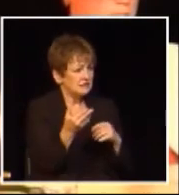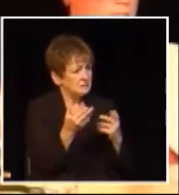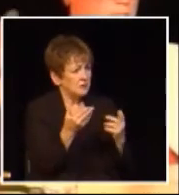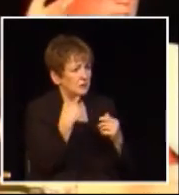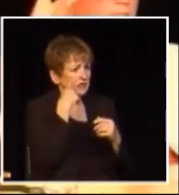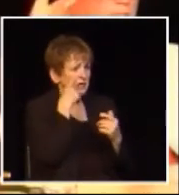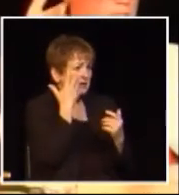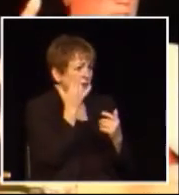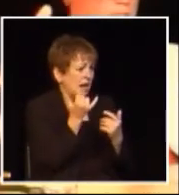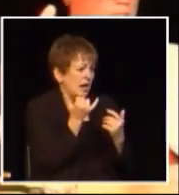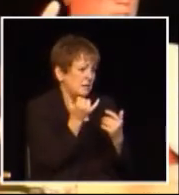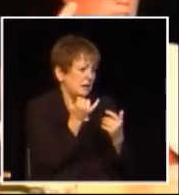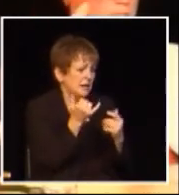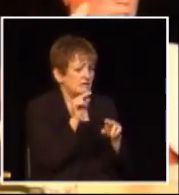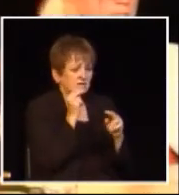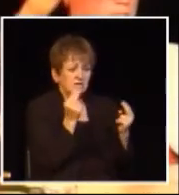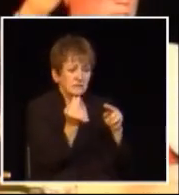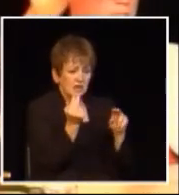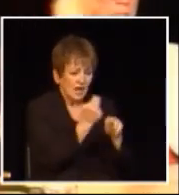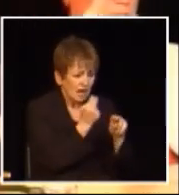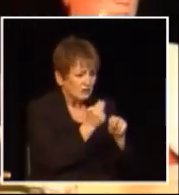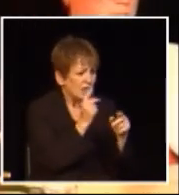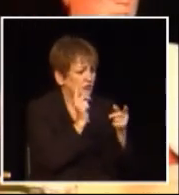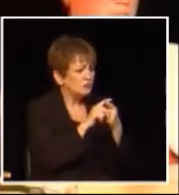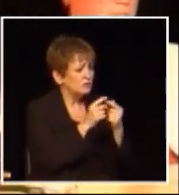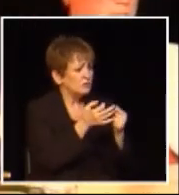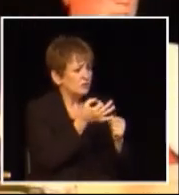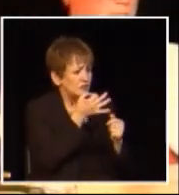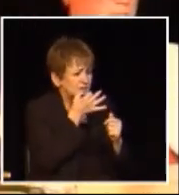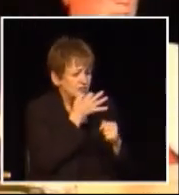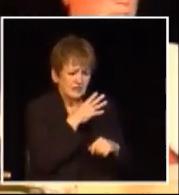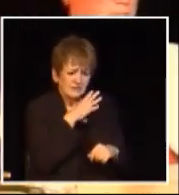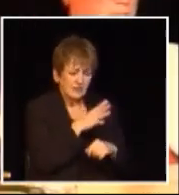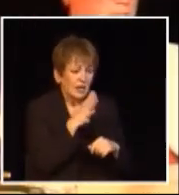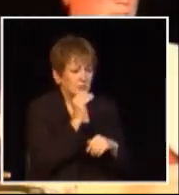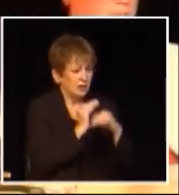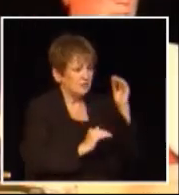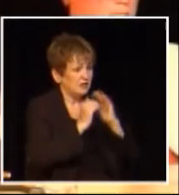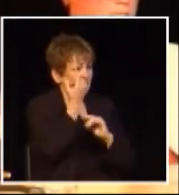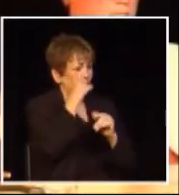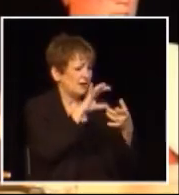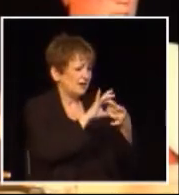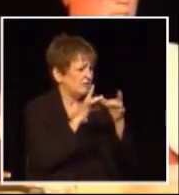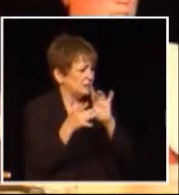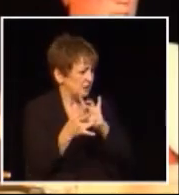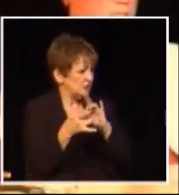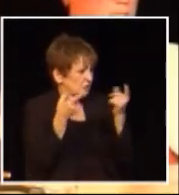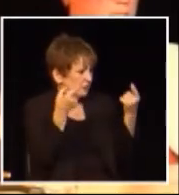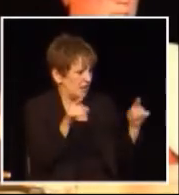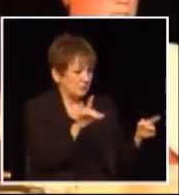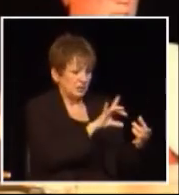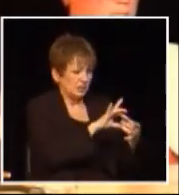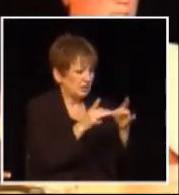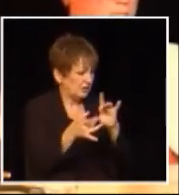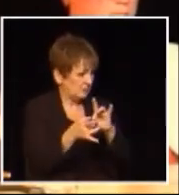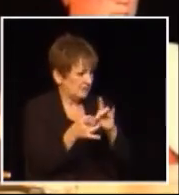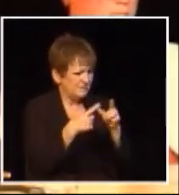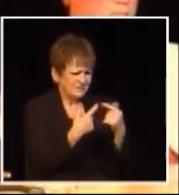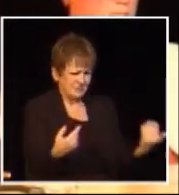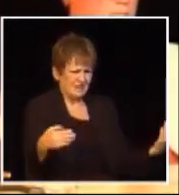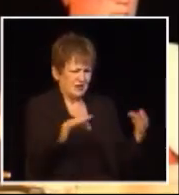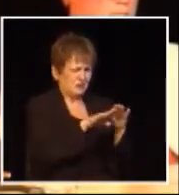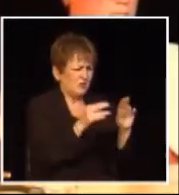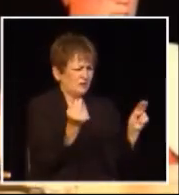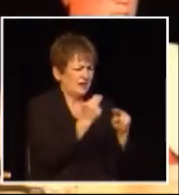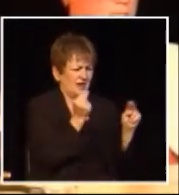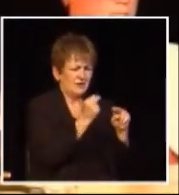one of these might be for example the highway to Whistler great beautiful highway right now but it was built for the Olympics you know what happened